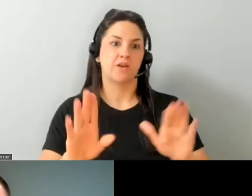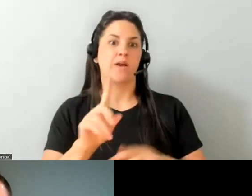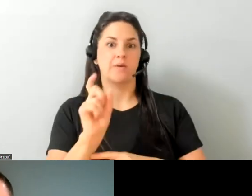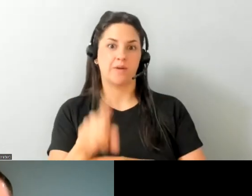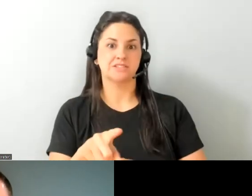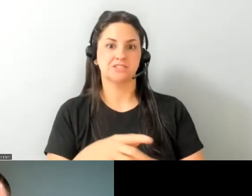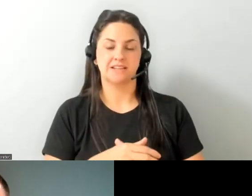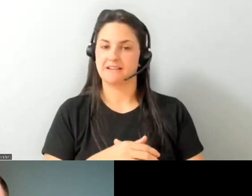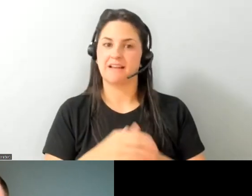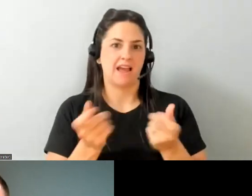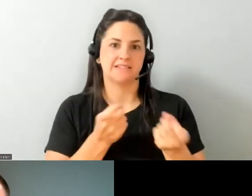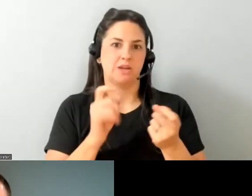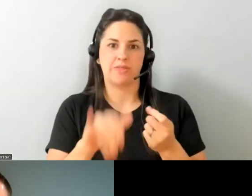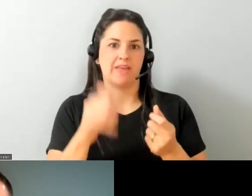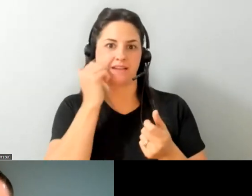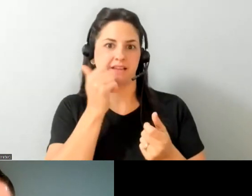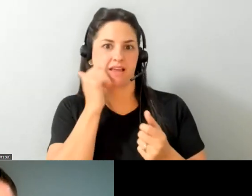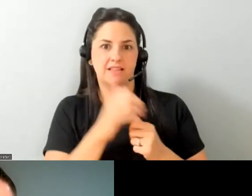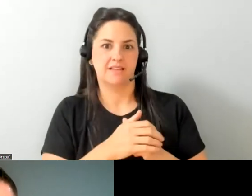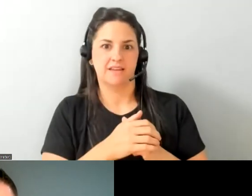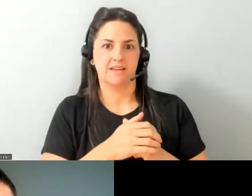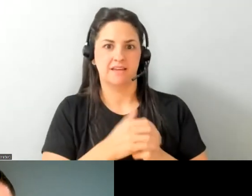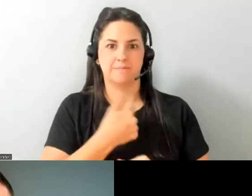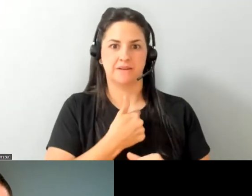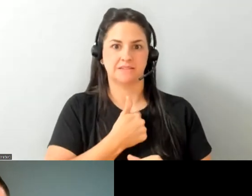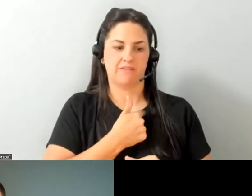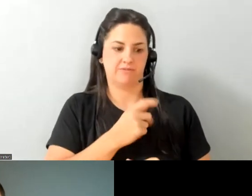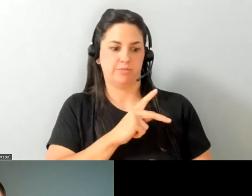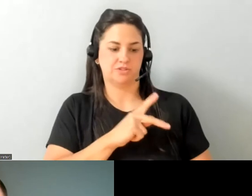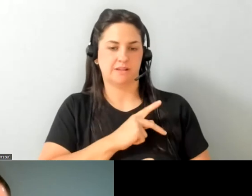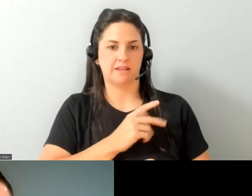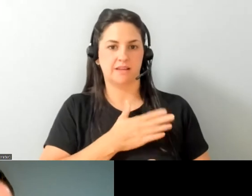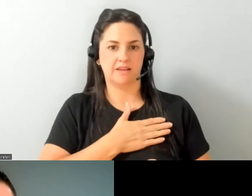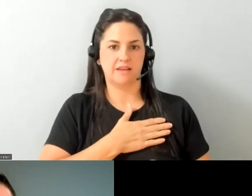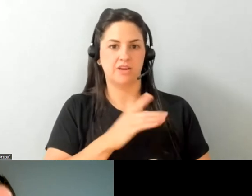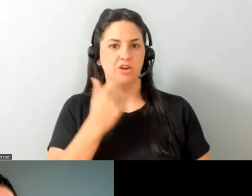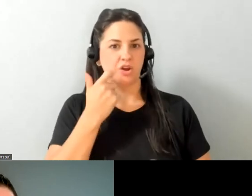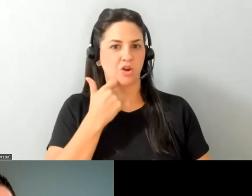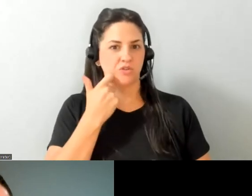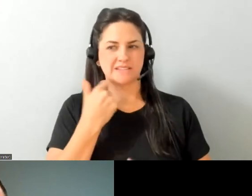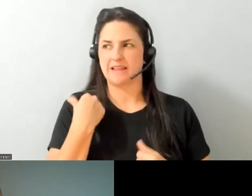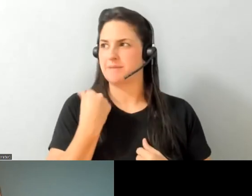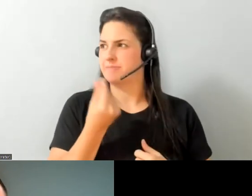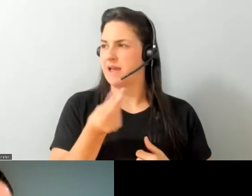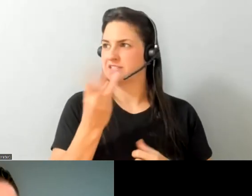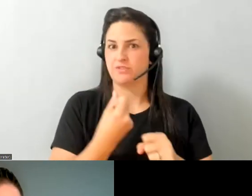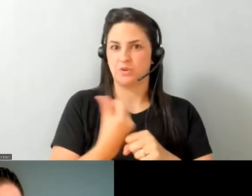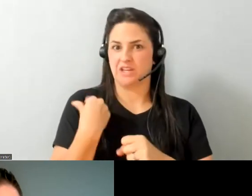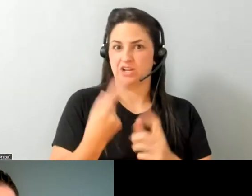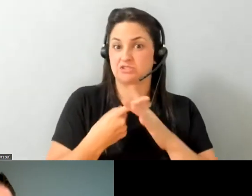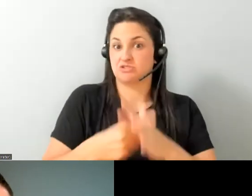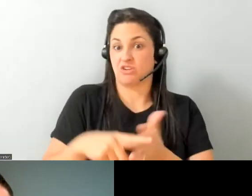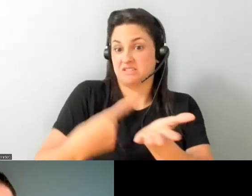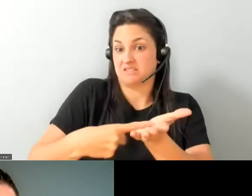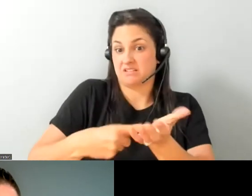something i deal with on a daily basis and even just for myself personally i've only recently in the past few years started talking about my disability